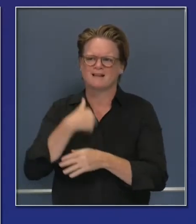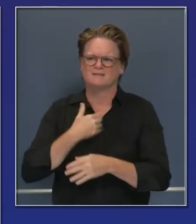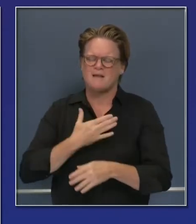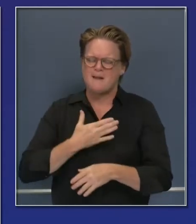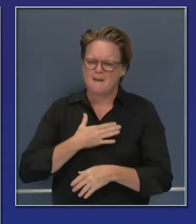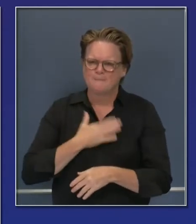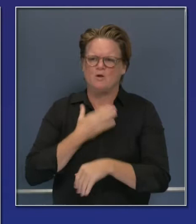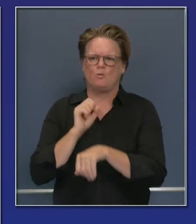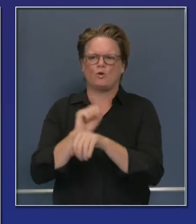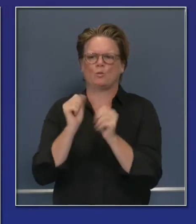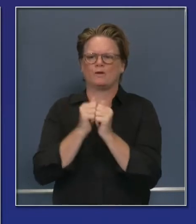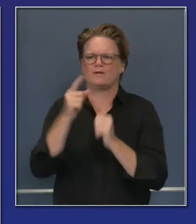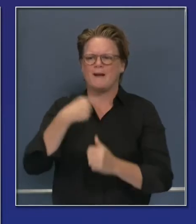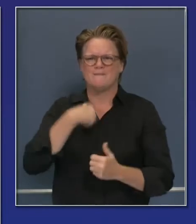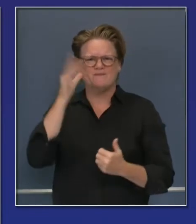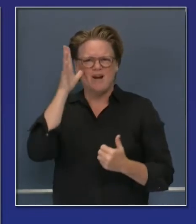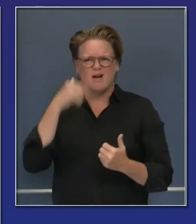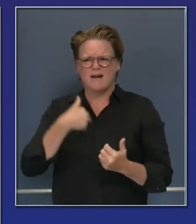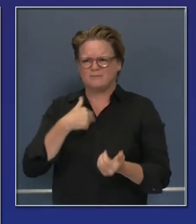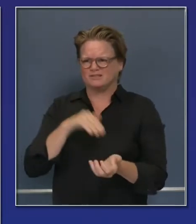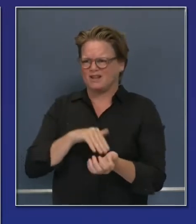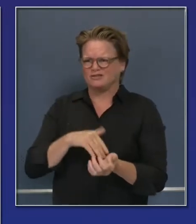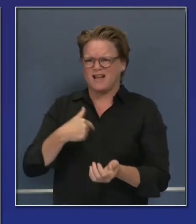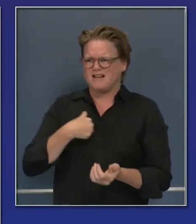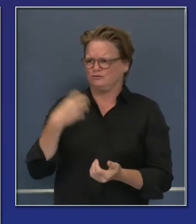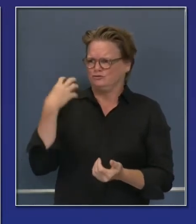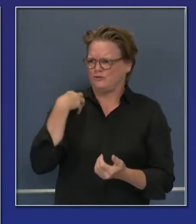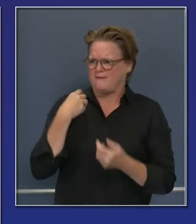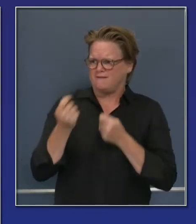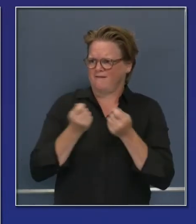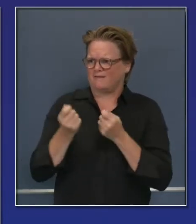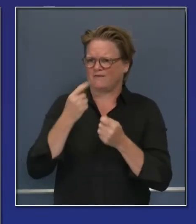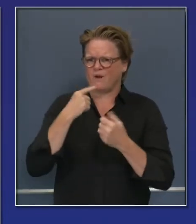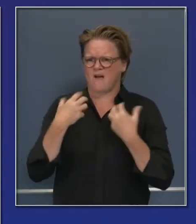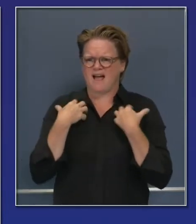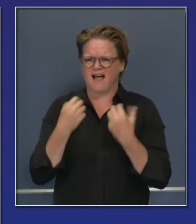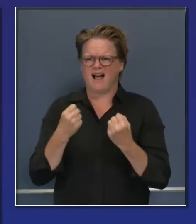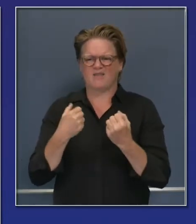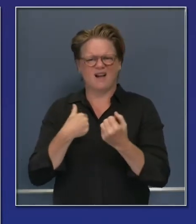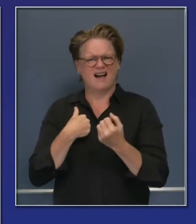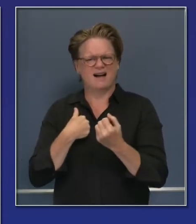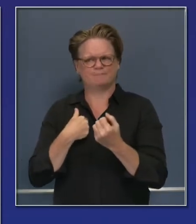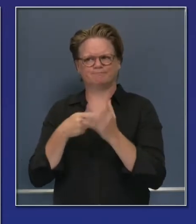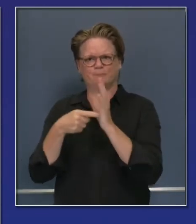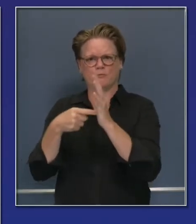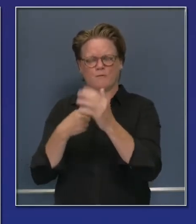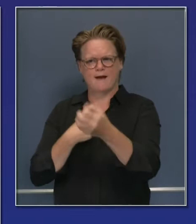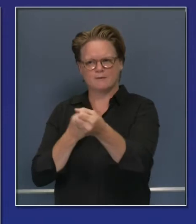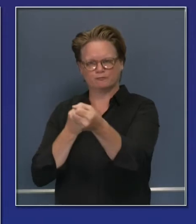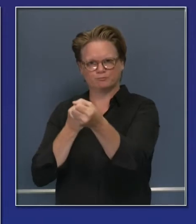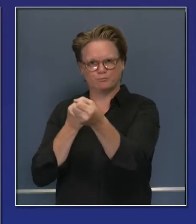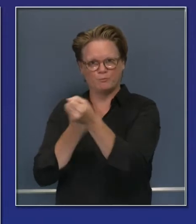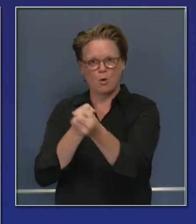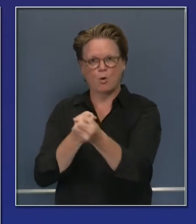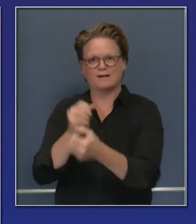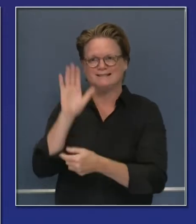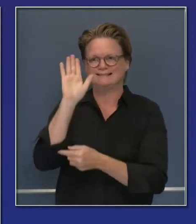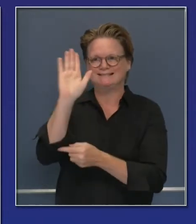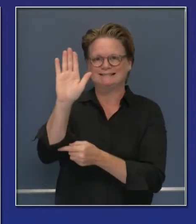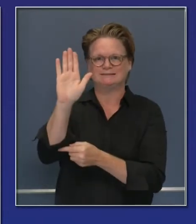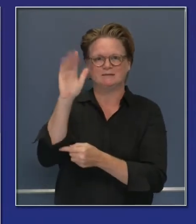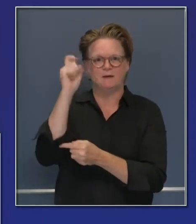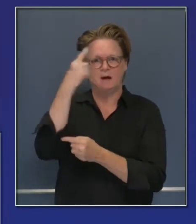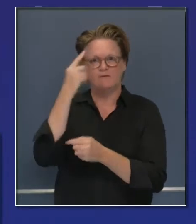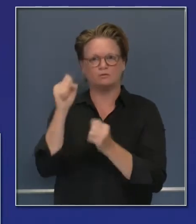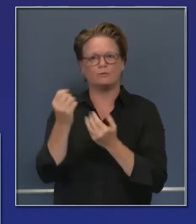and chair of the health committee and the Senate, I am very strongly in support of this proposal. Thank you. Thank you, Senator. Thank